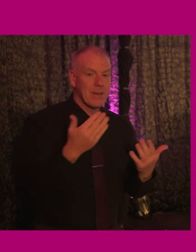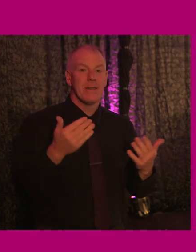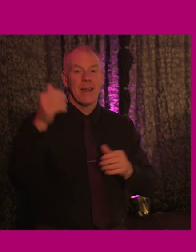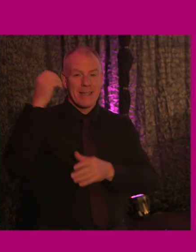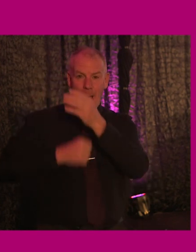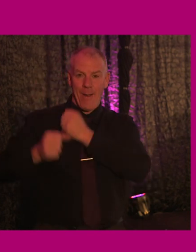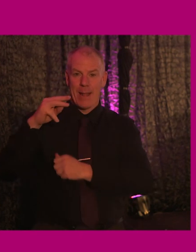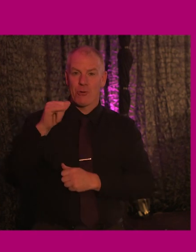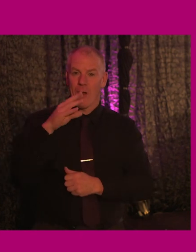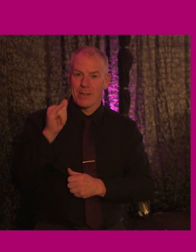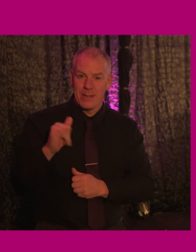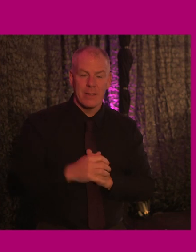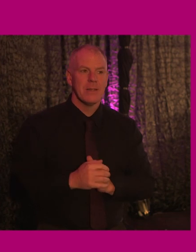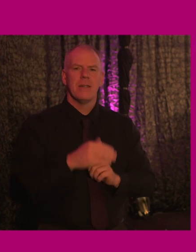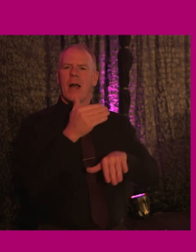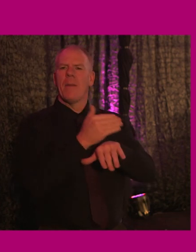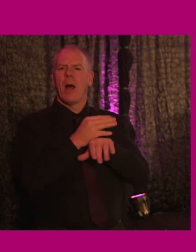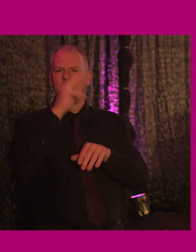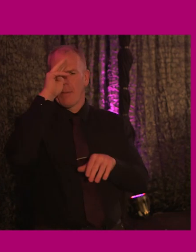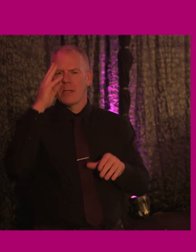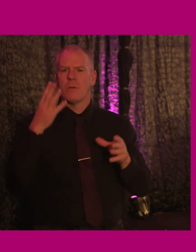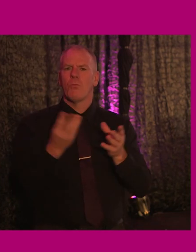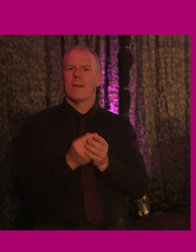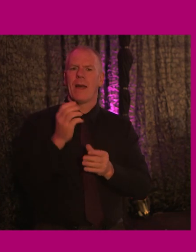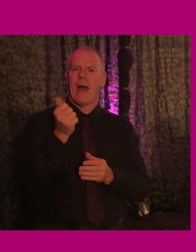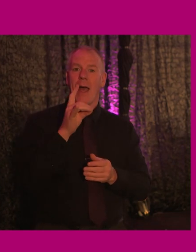Caroline McGroty is the Employment Manager with AHEAD.